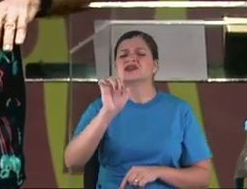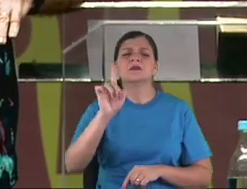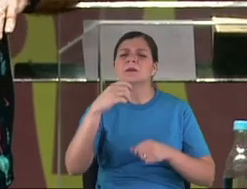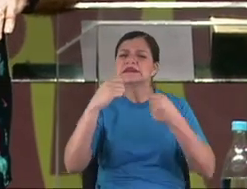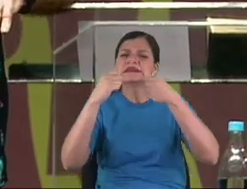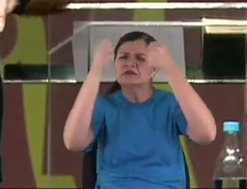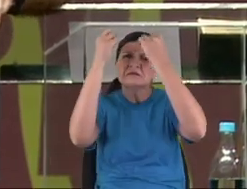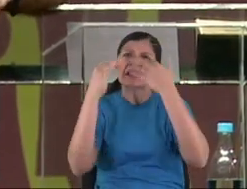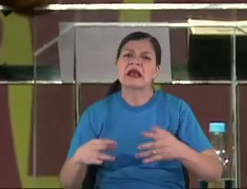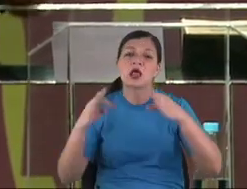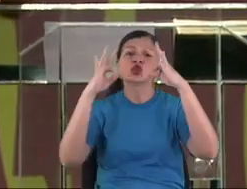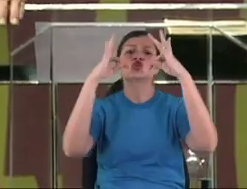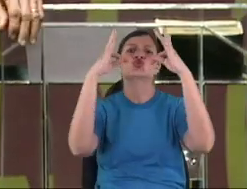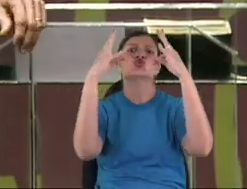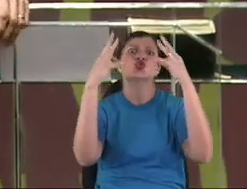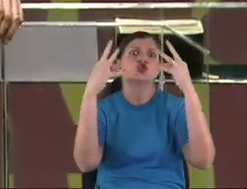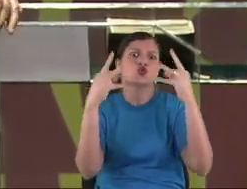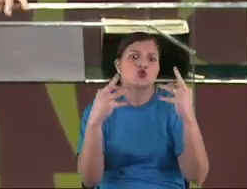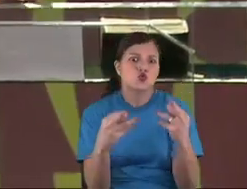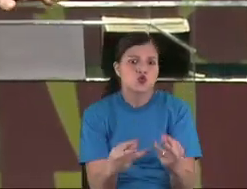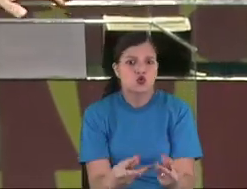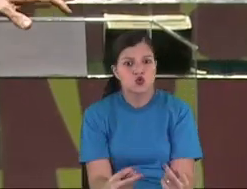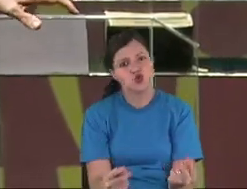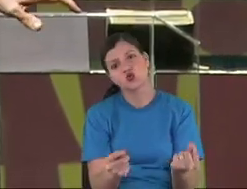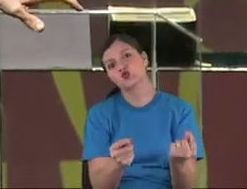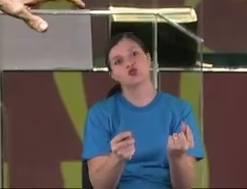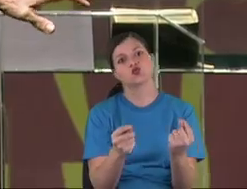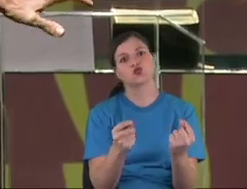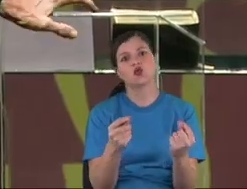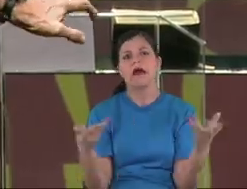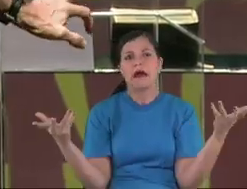frustration. You can put the in frustration.